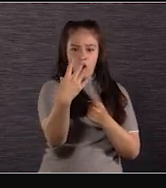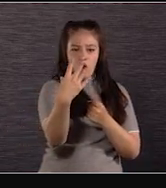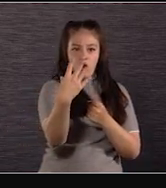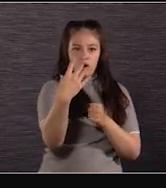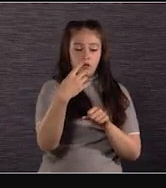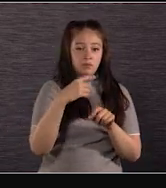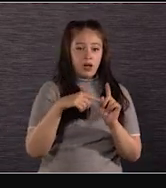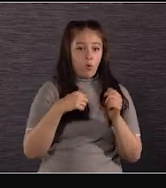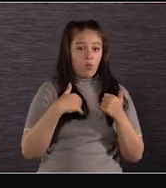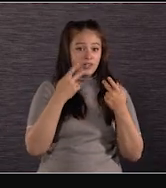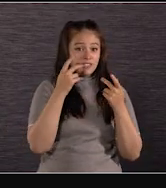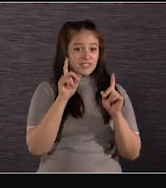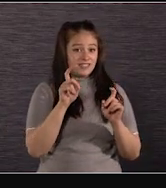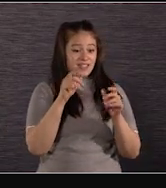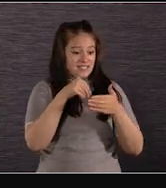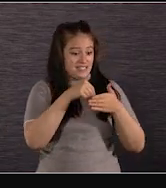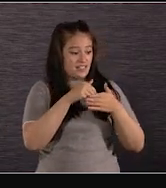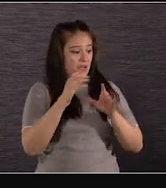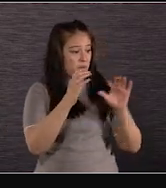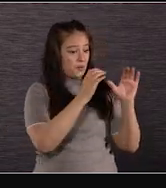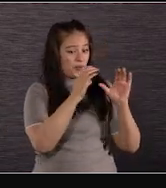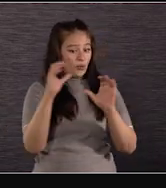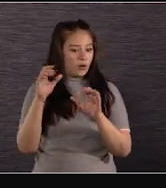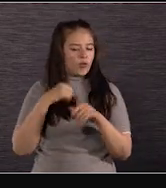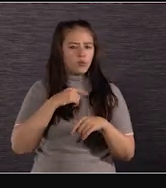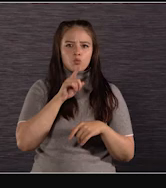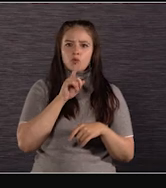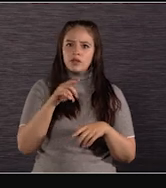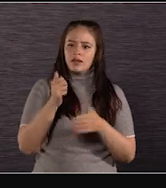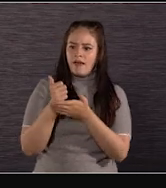ends of the spectrum, because it's really going to free filmmakers up.